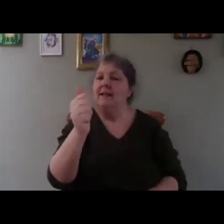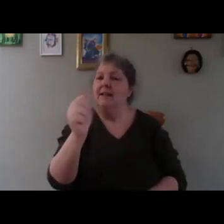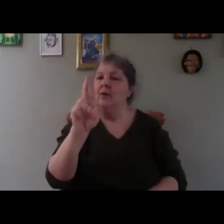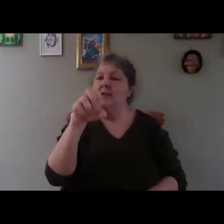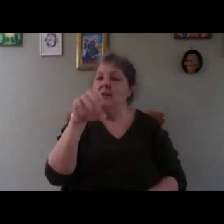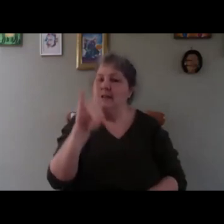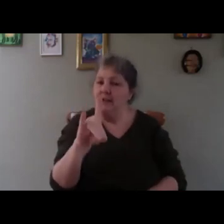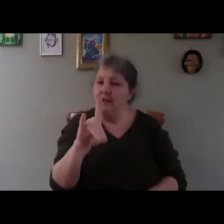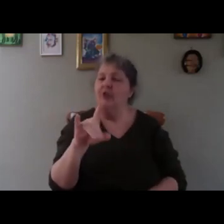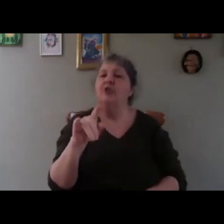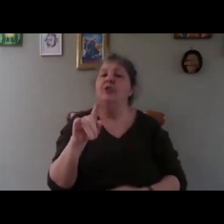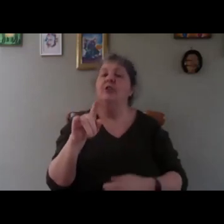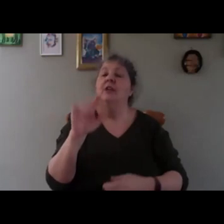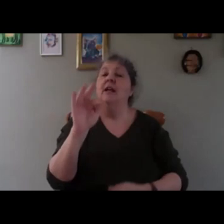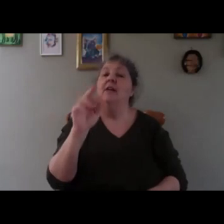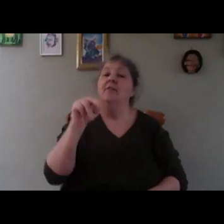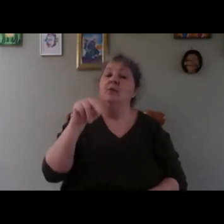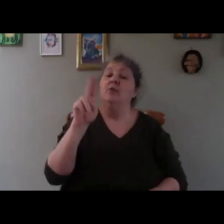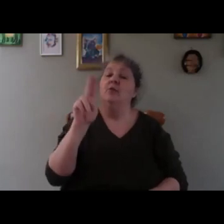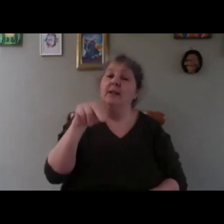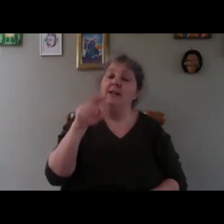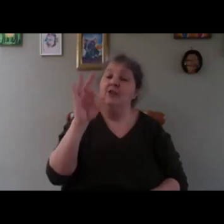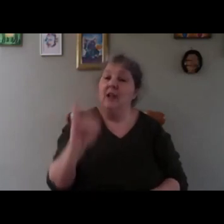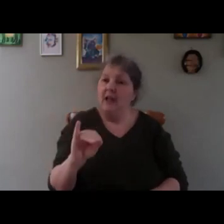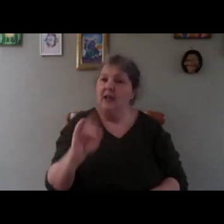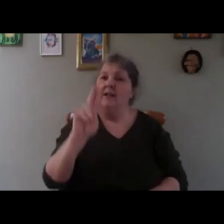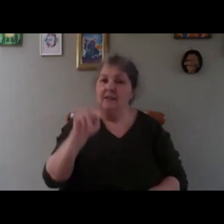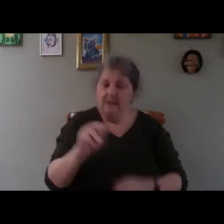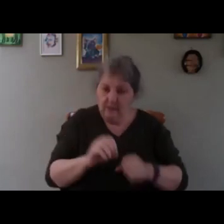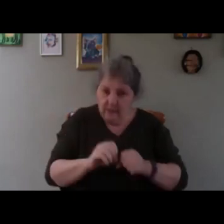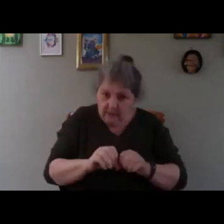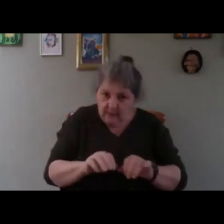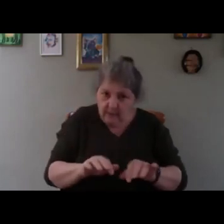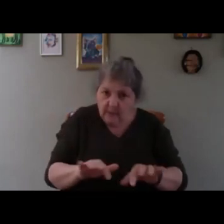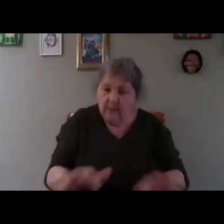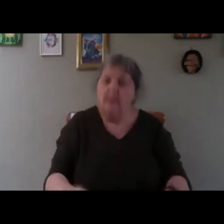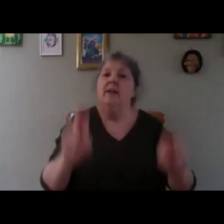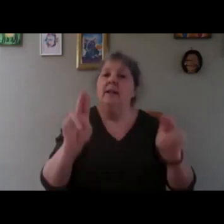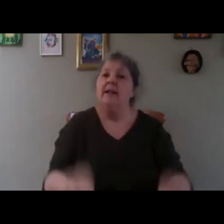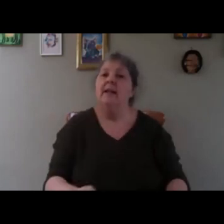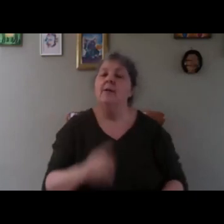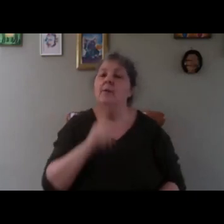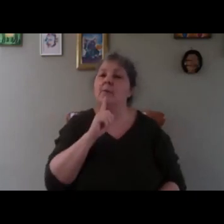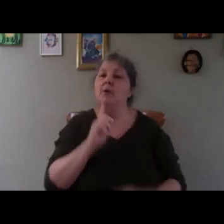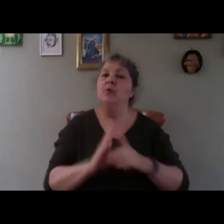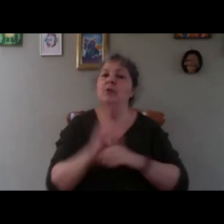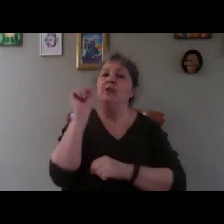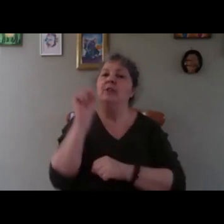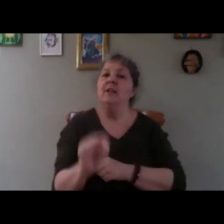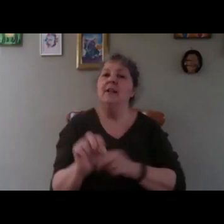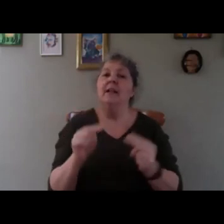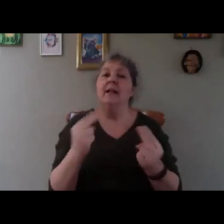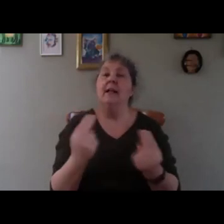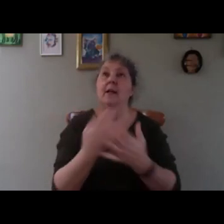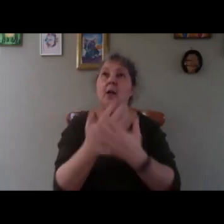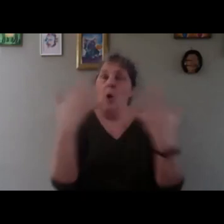and fungi that they have on the root system on their microbiote but to achieve that they need as much light